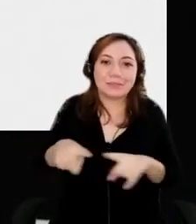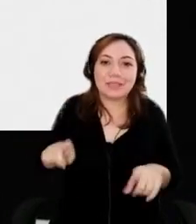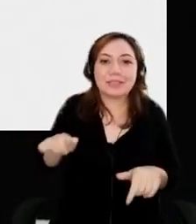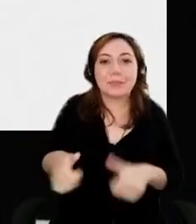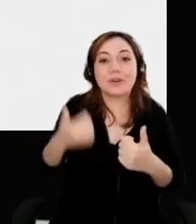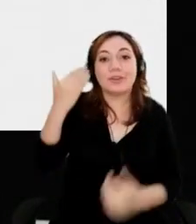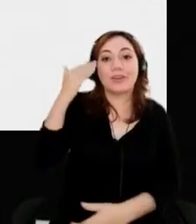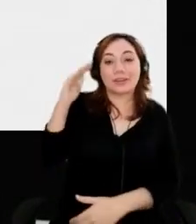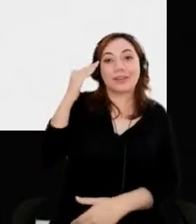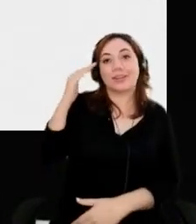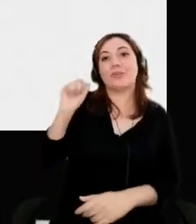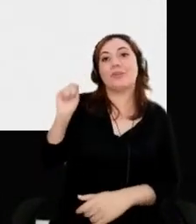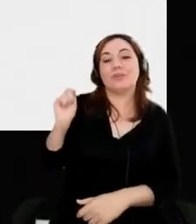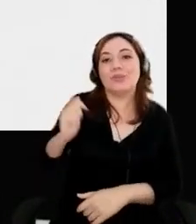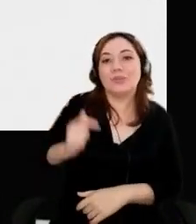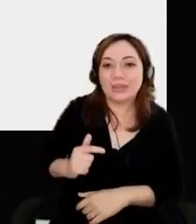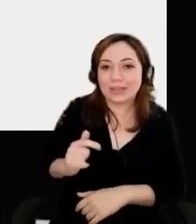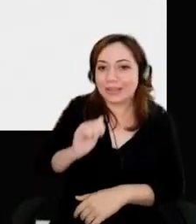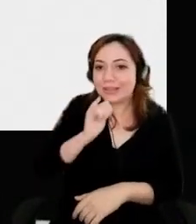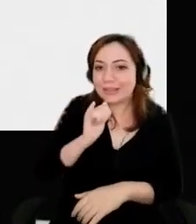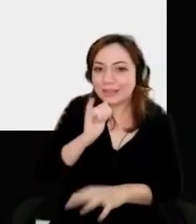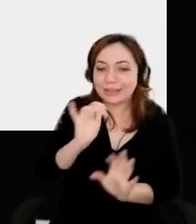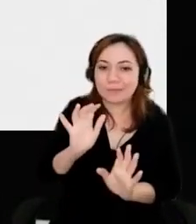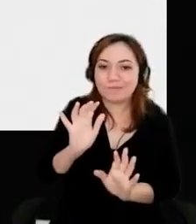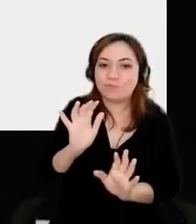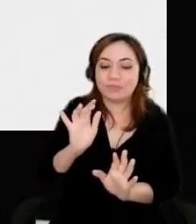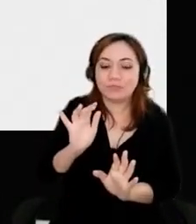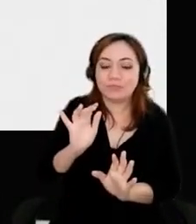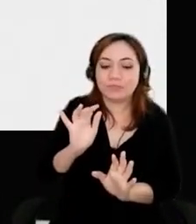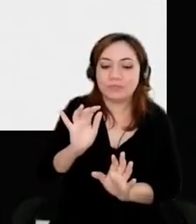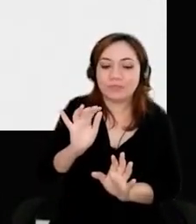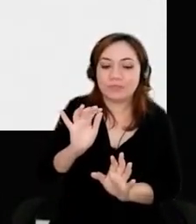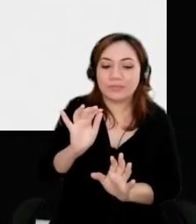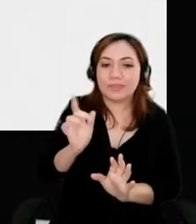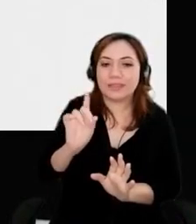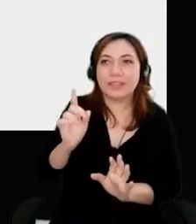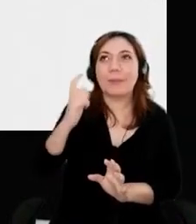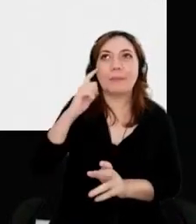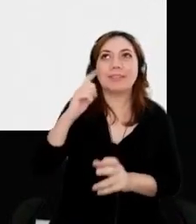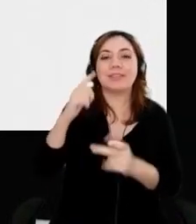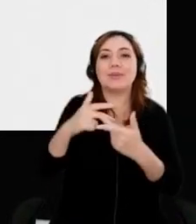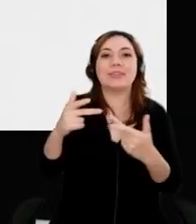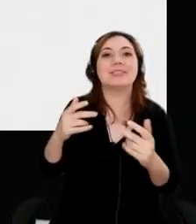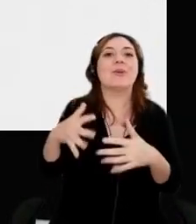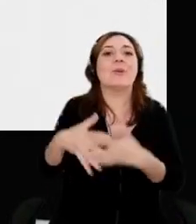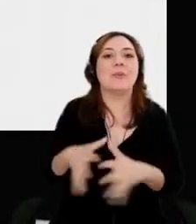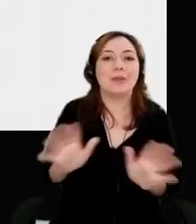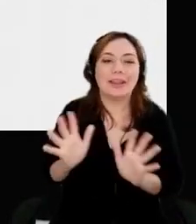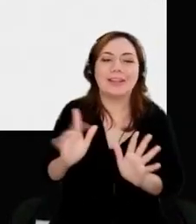Don't, don't, don't, don't just, don't just do, don't think it's too complex. That's I say. Keep it simple.